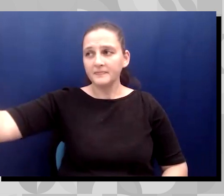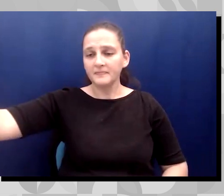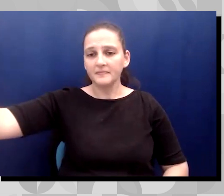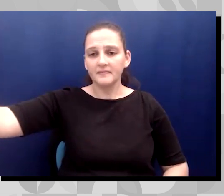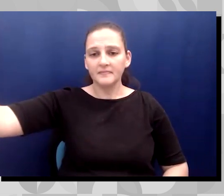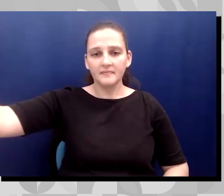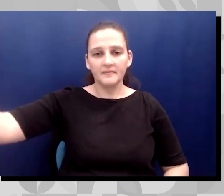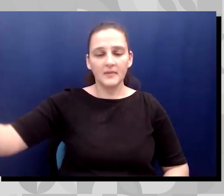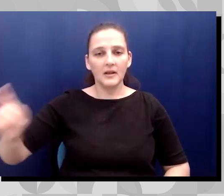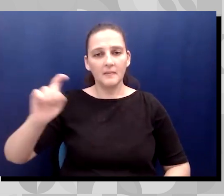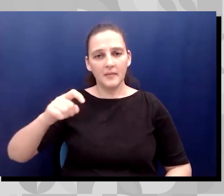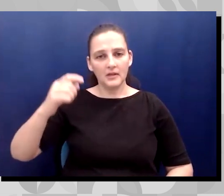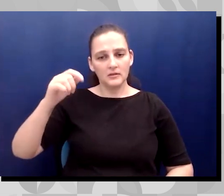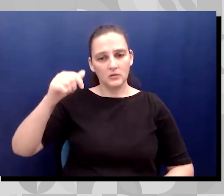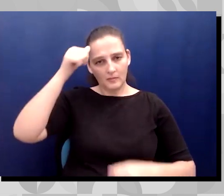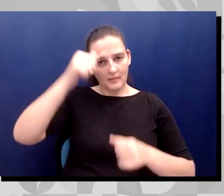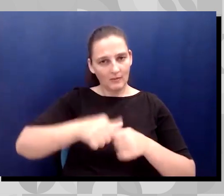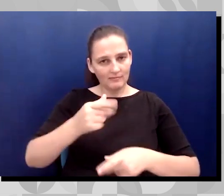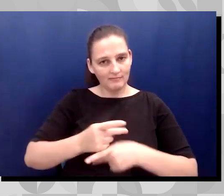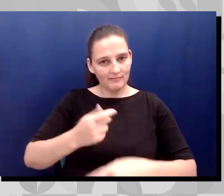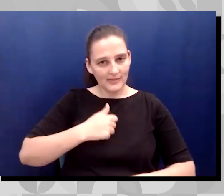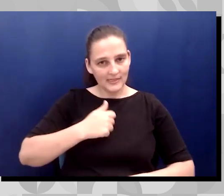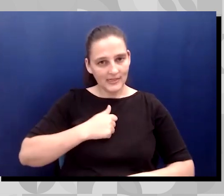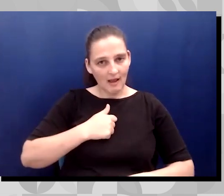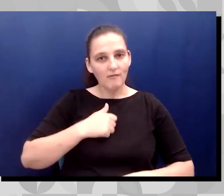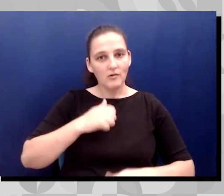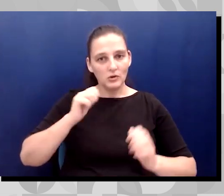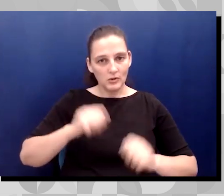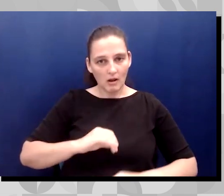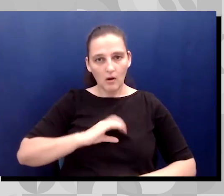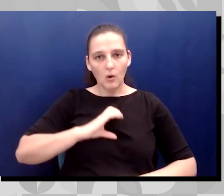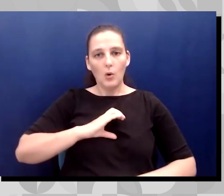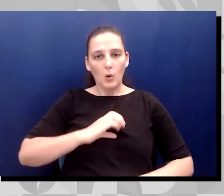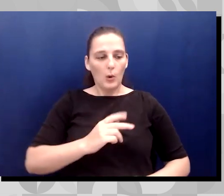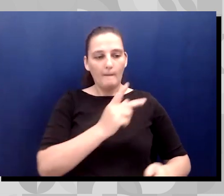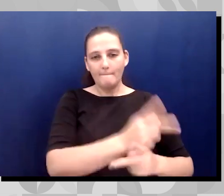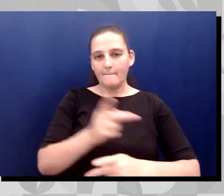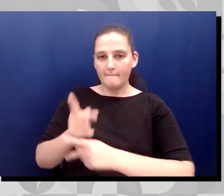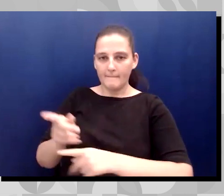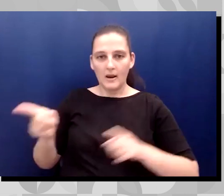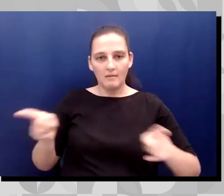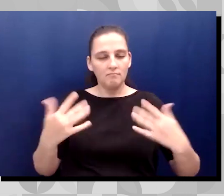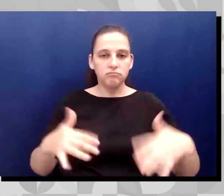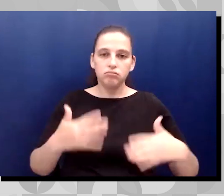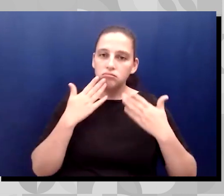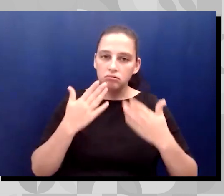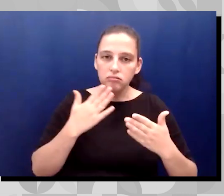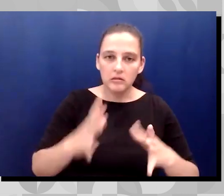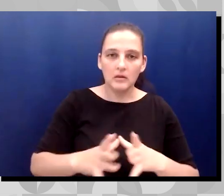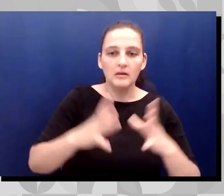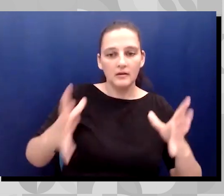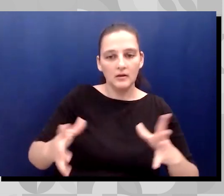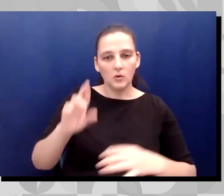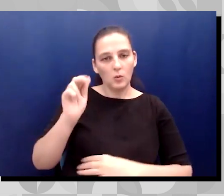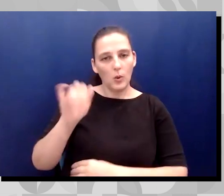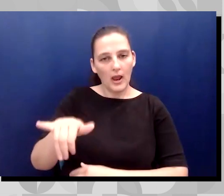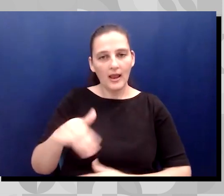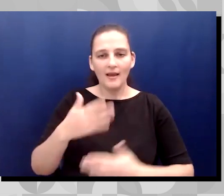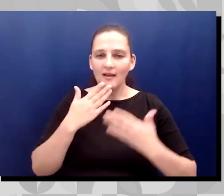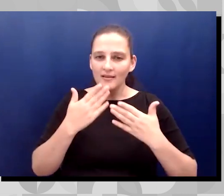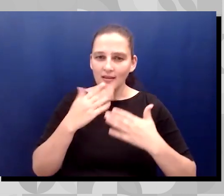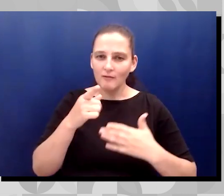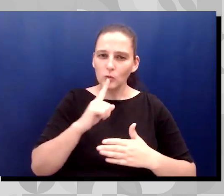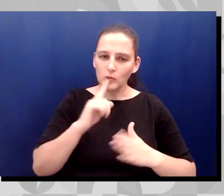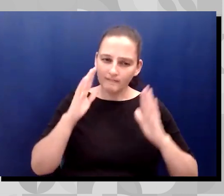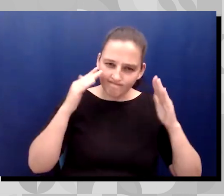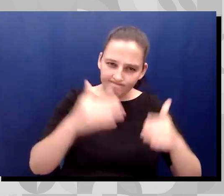ourselves in order to continue to pour into others team. right. Thank you so much. Thank you for what you do, brother. And thank you for, for being committed to your family and community, brother.